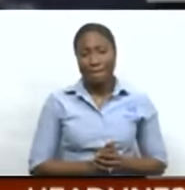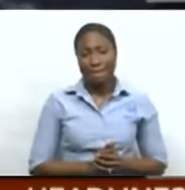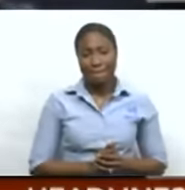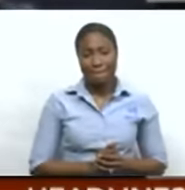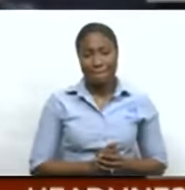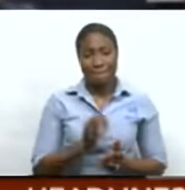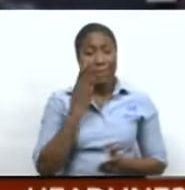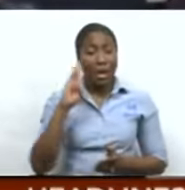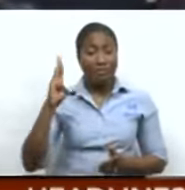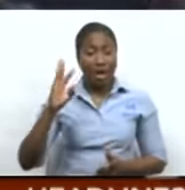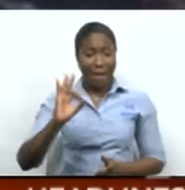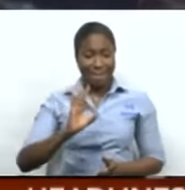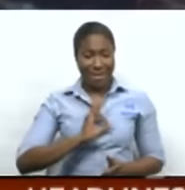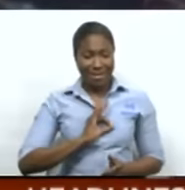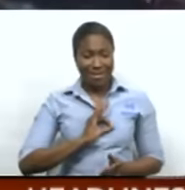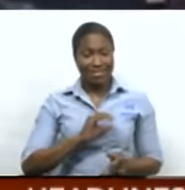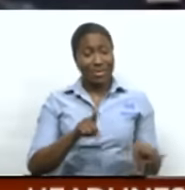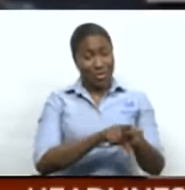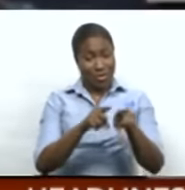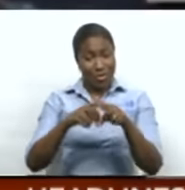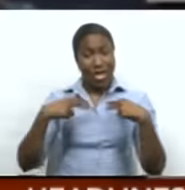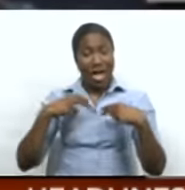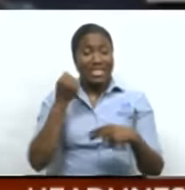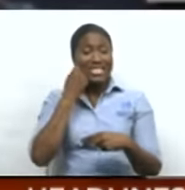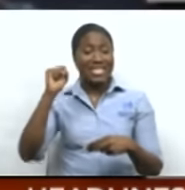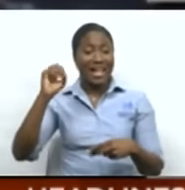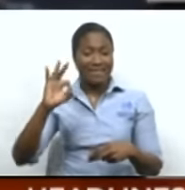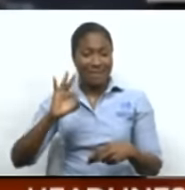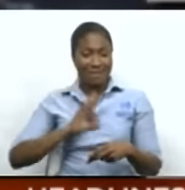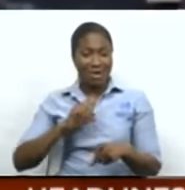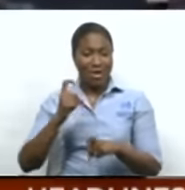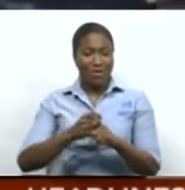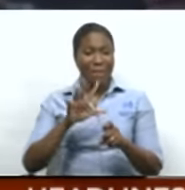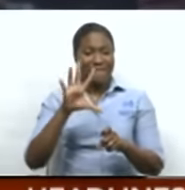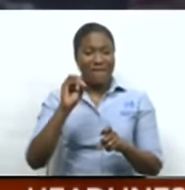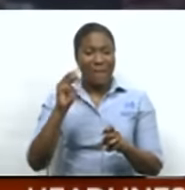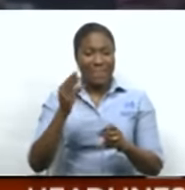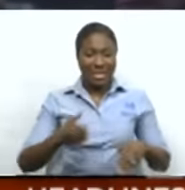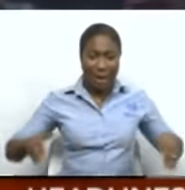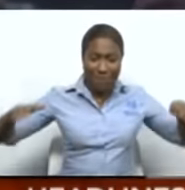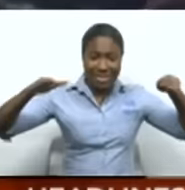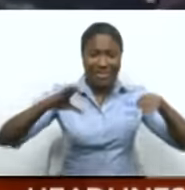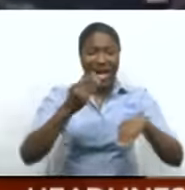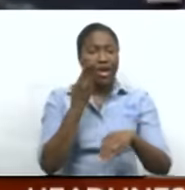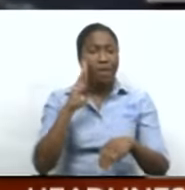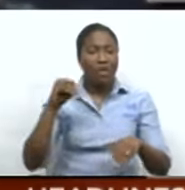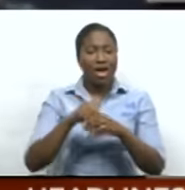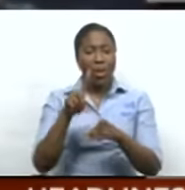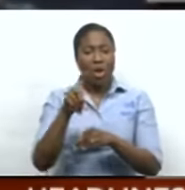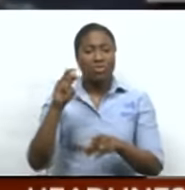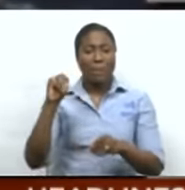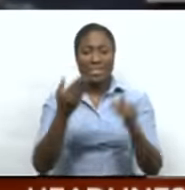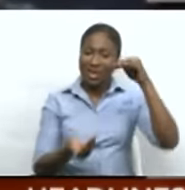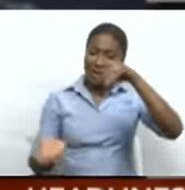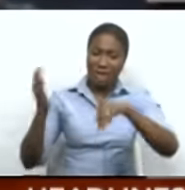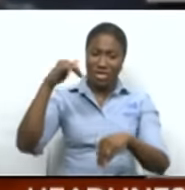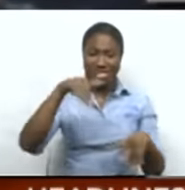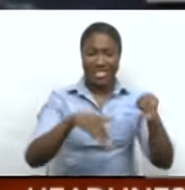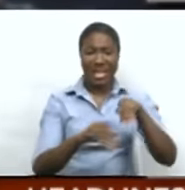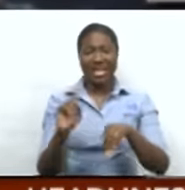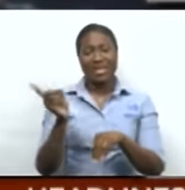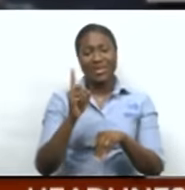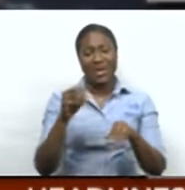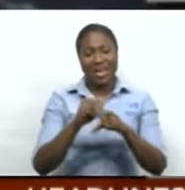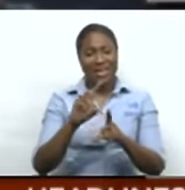bronze medal adds to the silver medal which Carter won in the 50-meter butterfly and a bronze medal in the 100-meter freestyle in